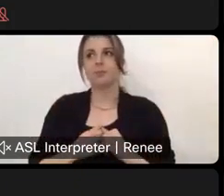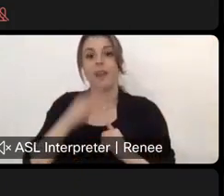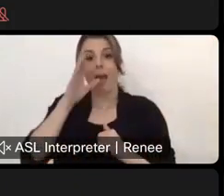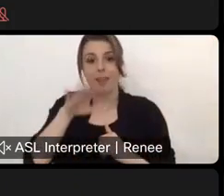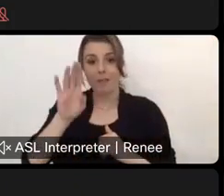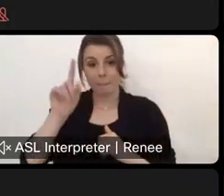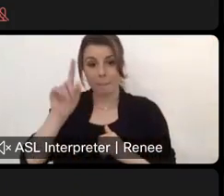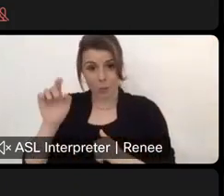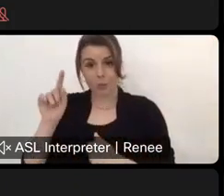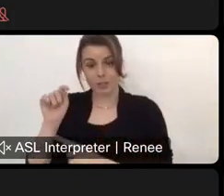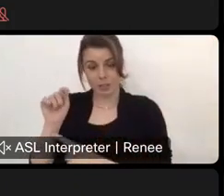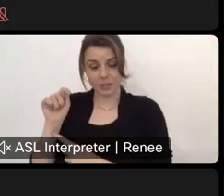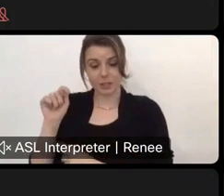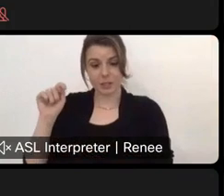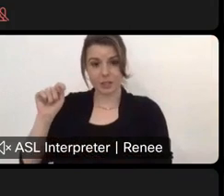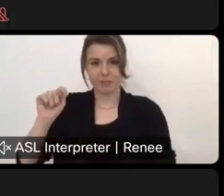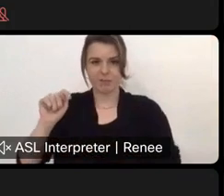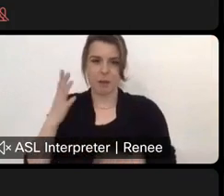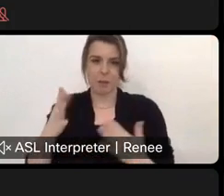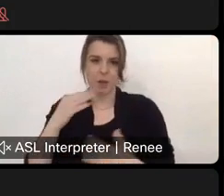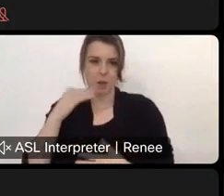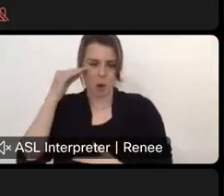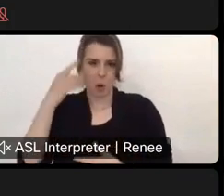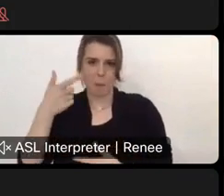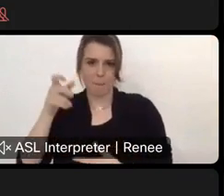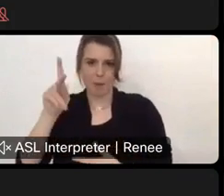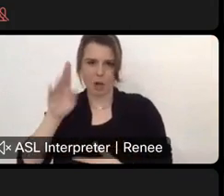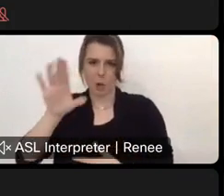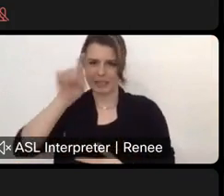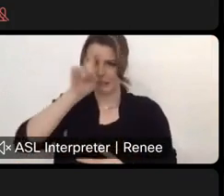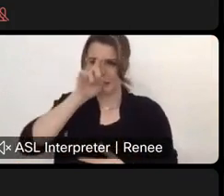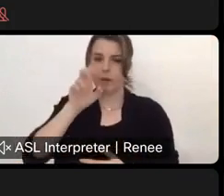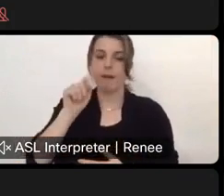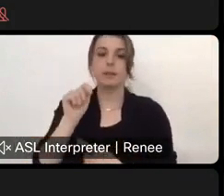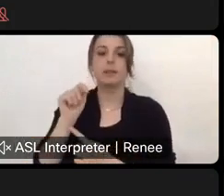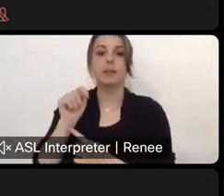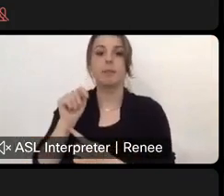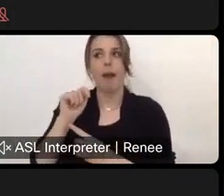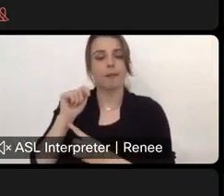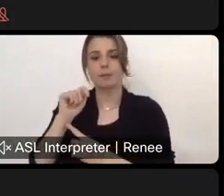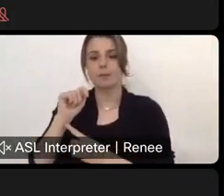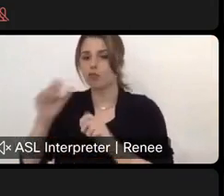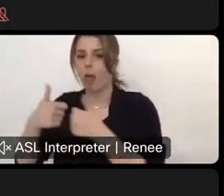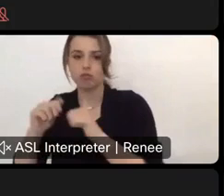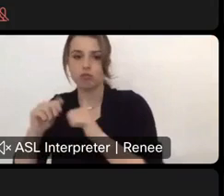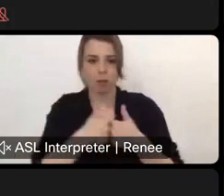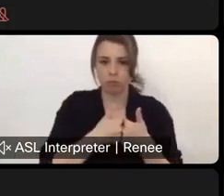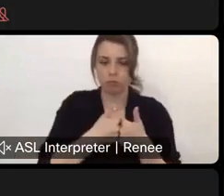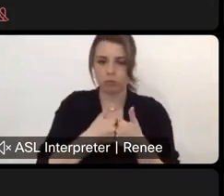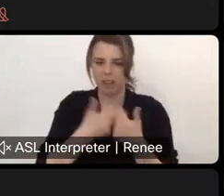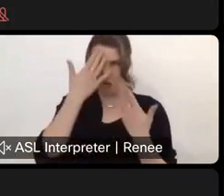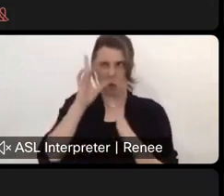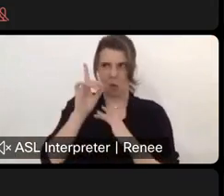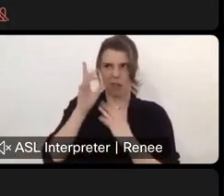Lake state park, I think your home park is evilness, but, um, evilness has been challenged as well. But I don't have that down on my head right now,